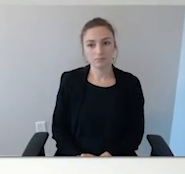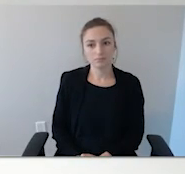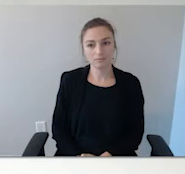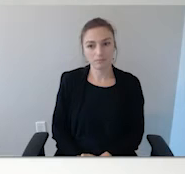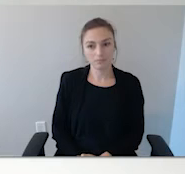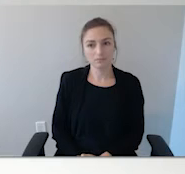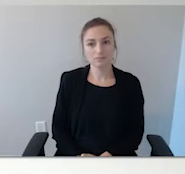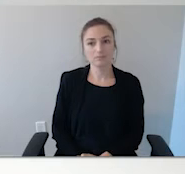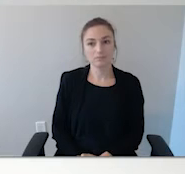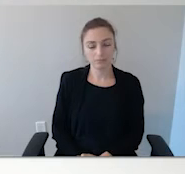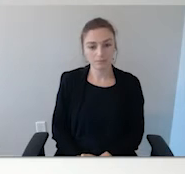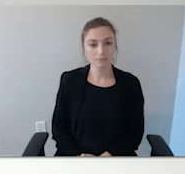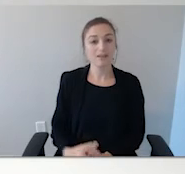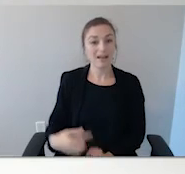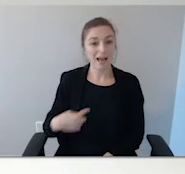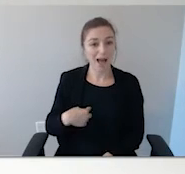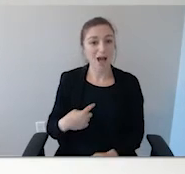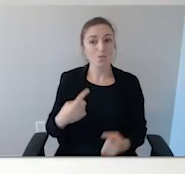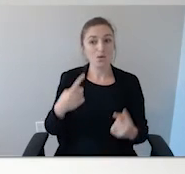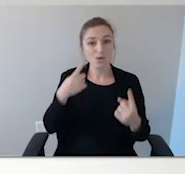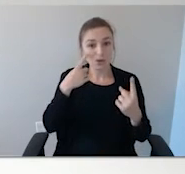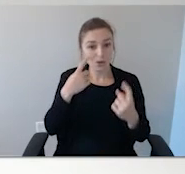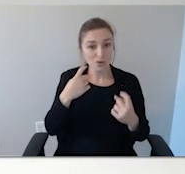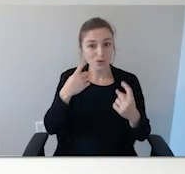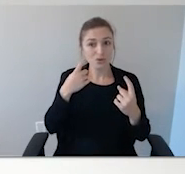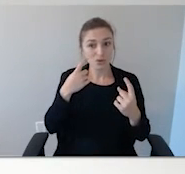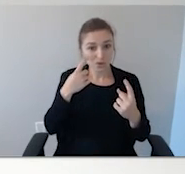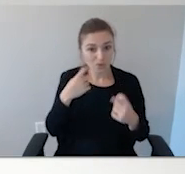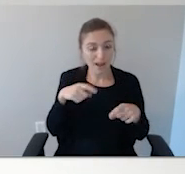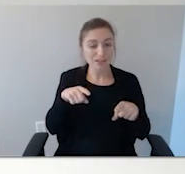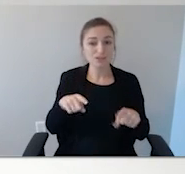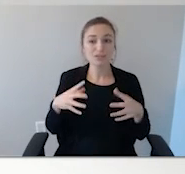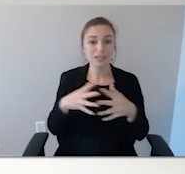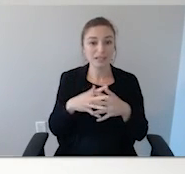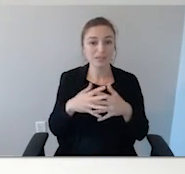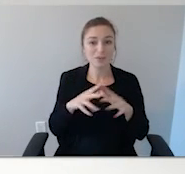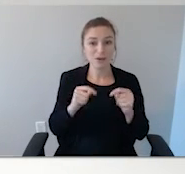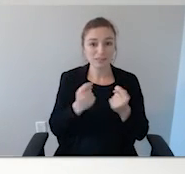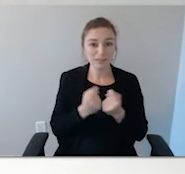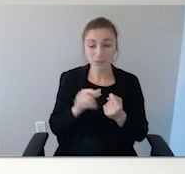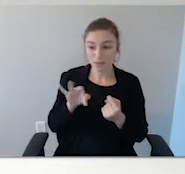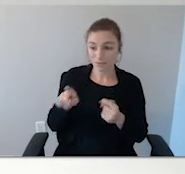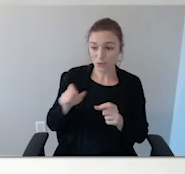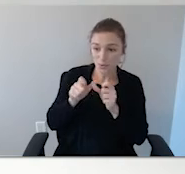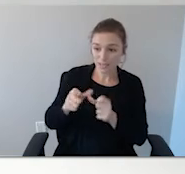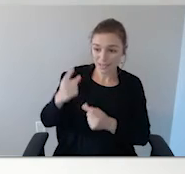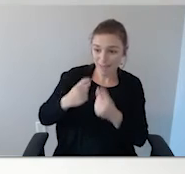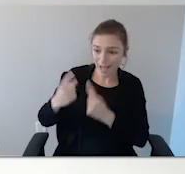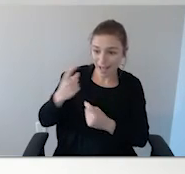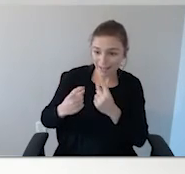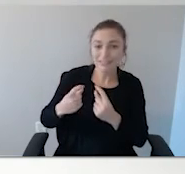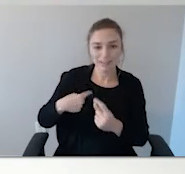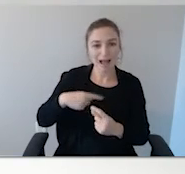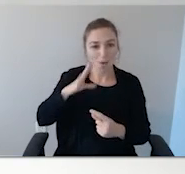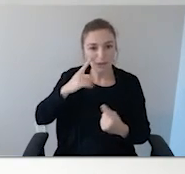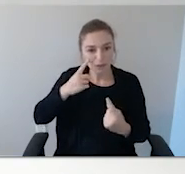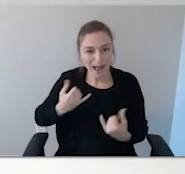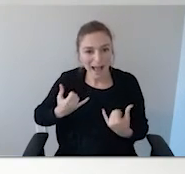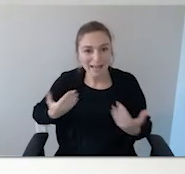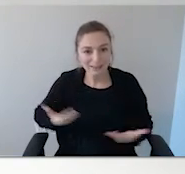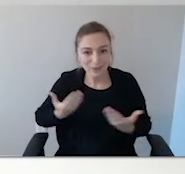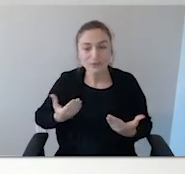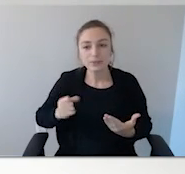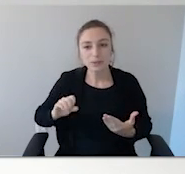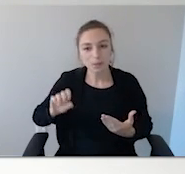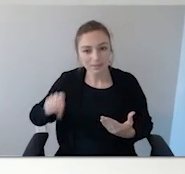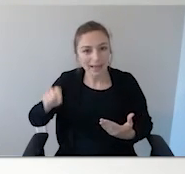I'll cry at a football game. So if you keep asking questions like that, I'll tear up here. There's a lot of emotion with this. There you see Nadia